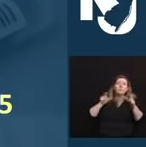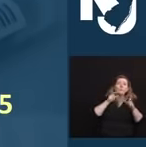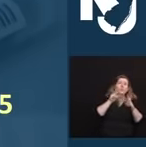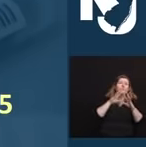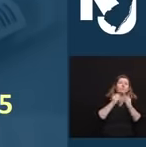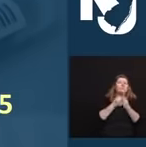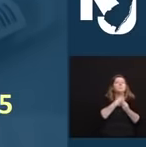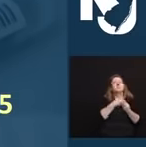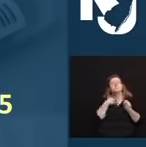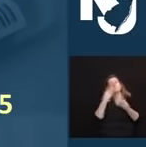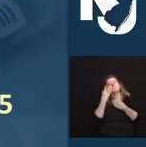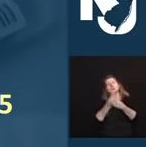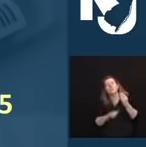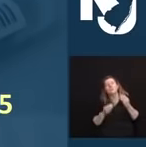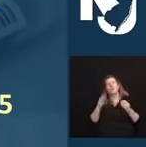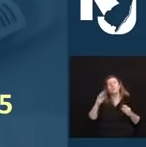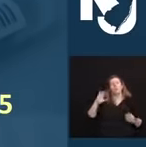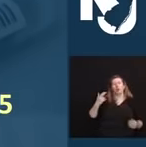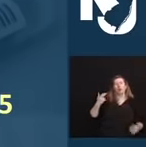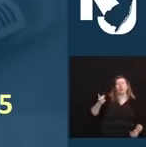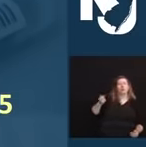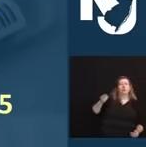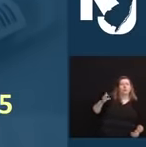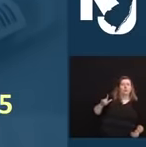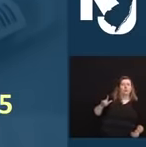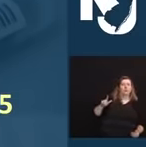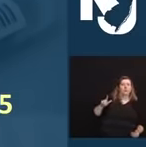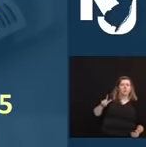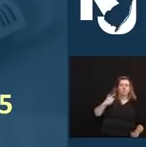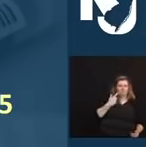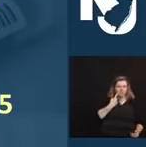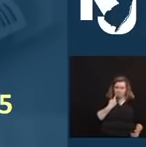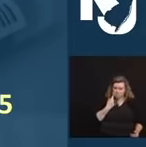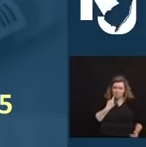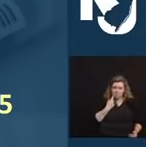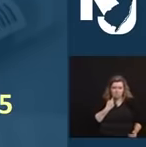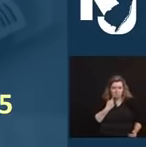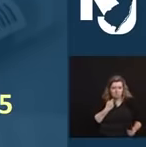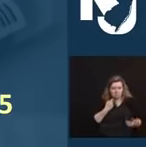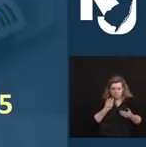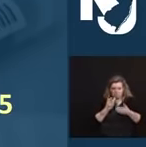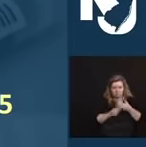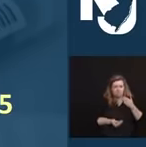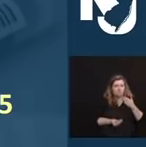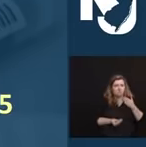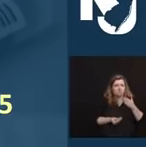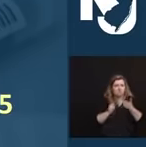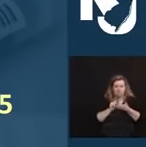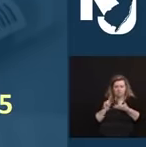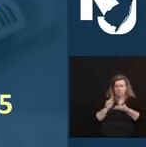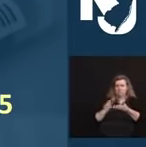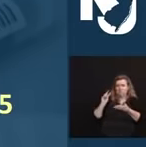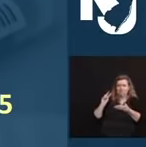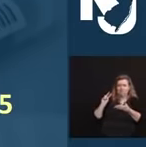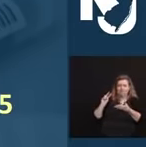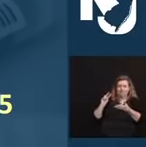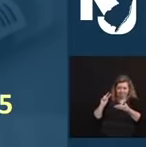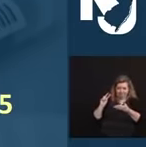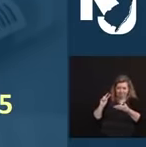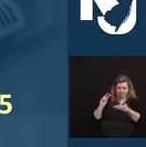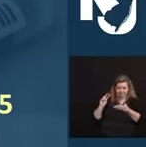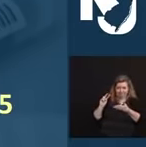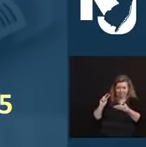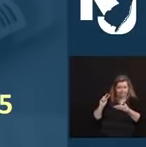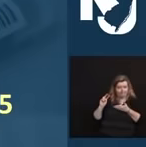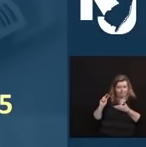making up for lost time. These folks lately have been dying literally in the past number of weeks, if not days. So